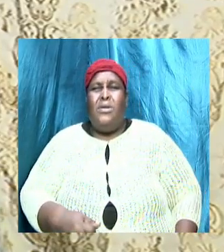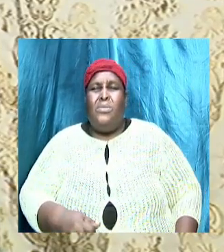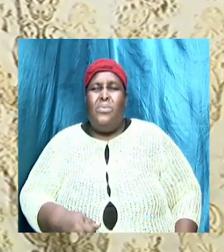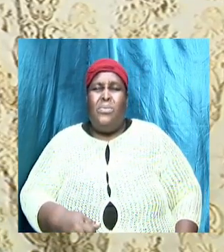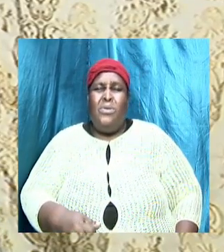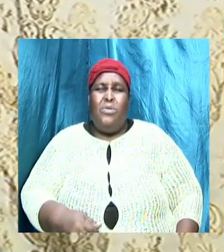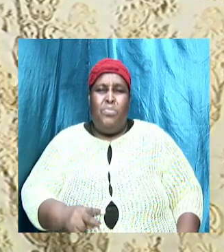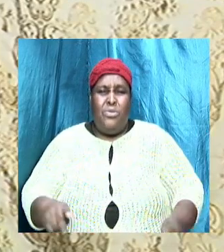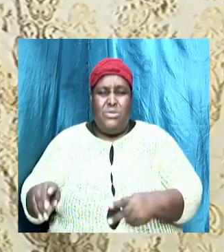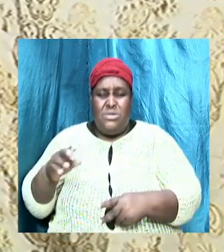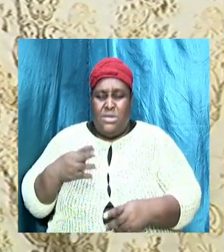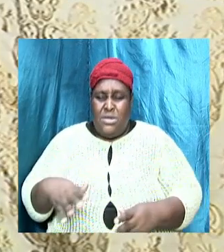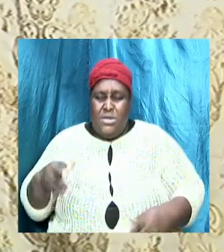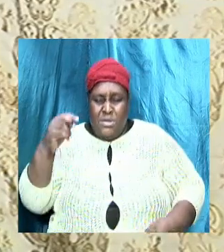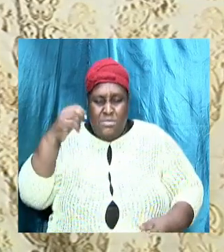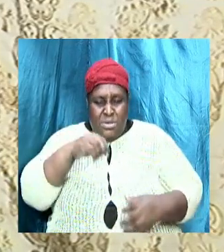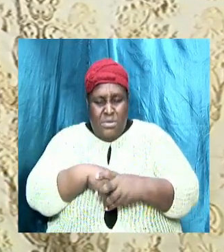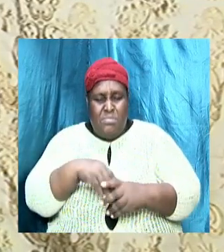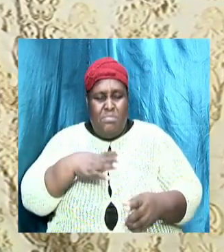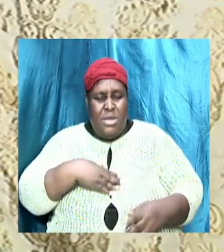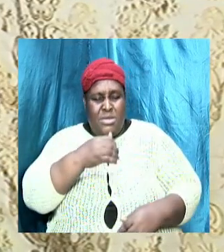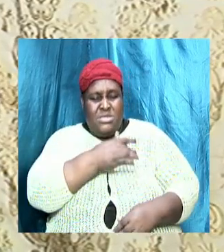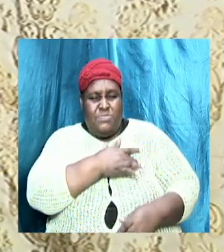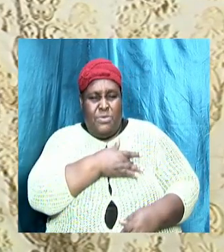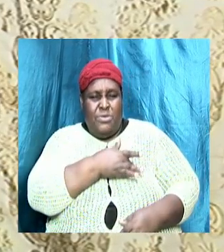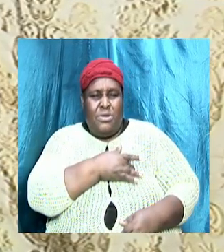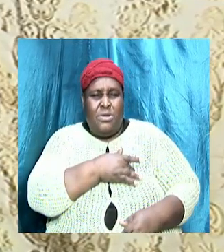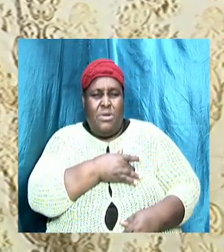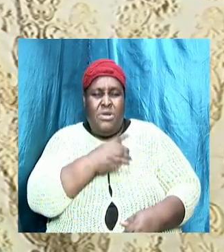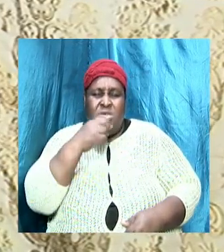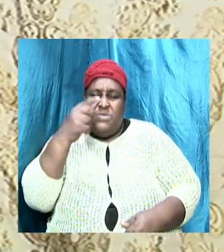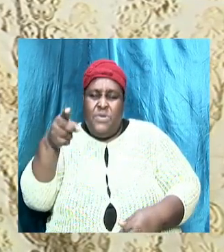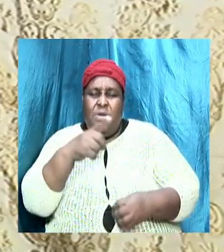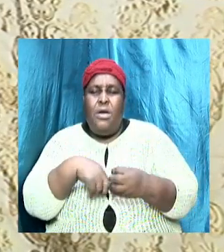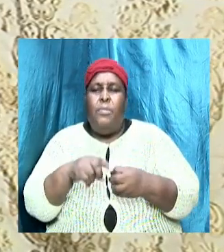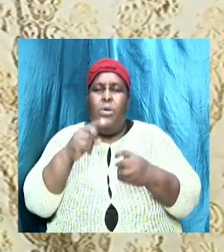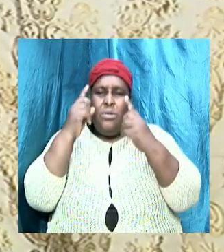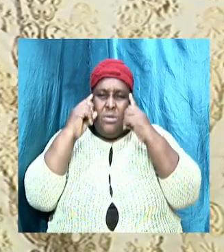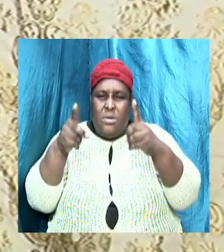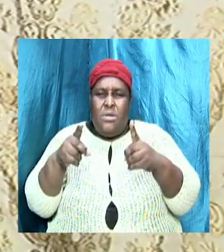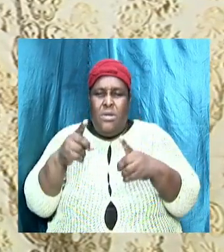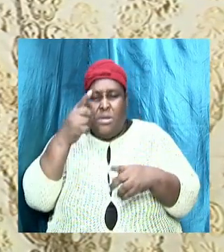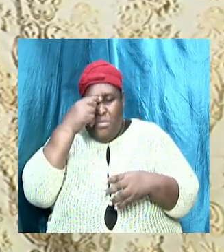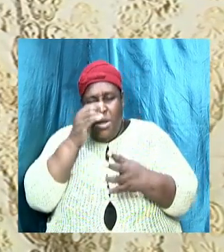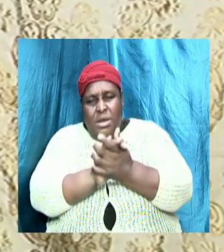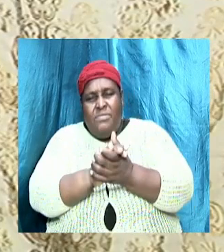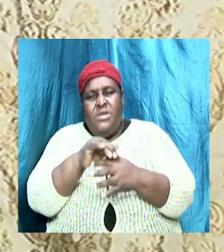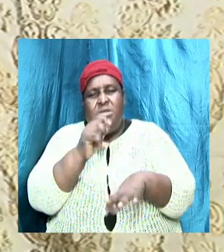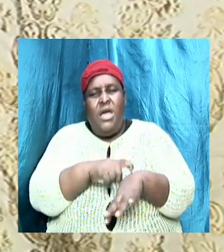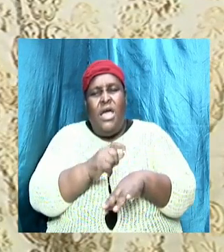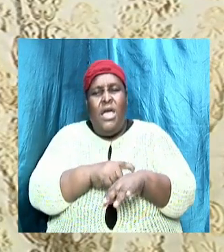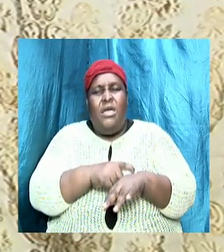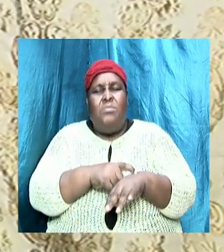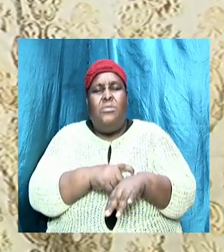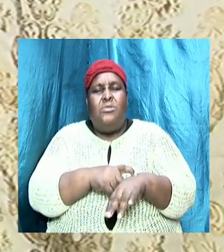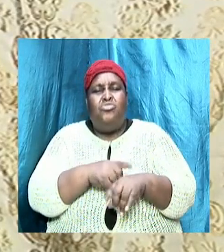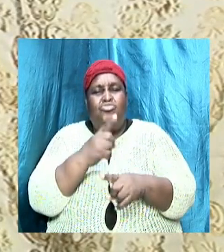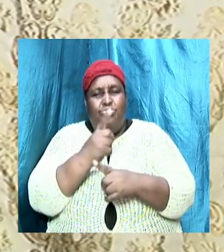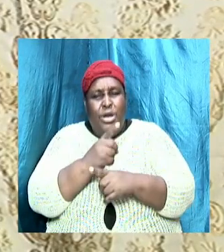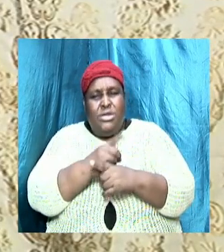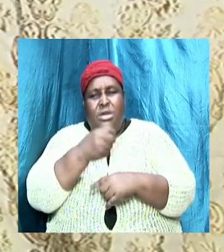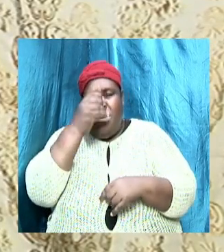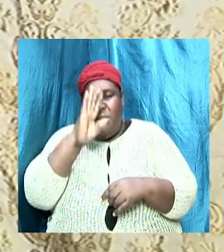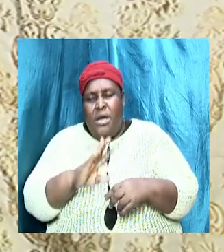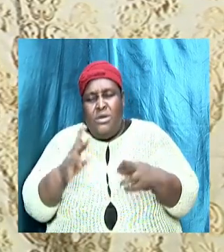come and talk about doctrine I believe that the time is ripe and God is getting ready to take people